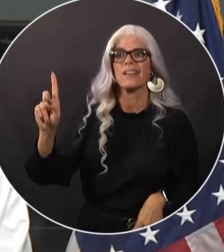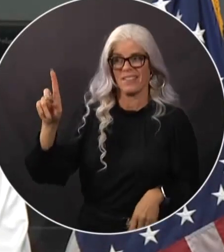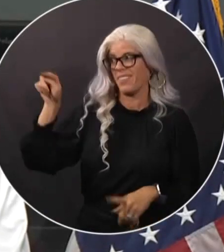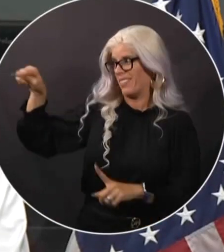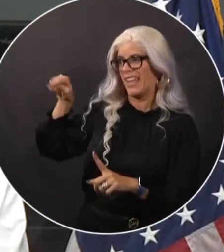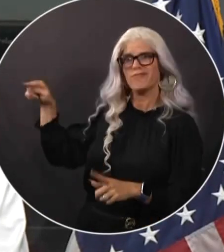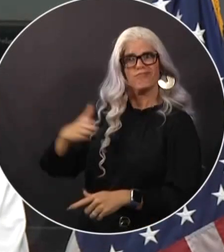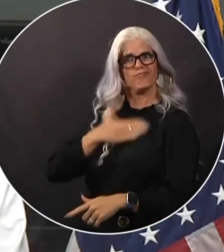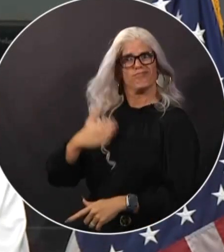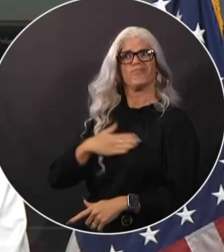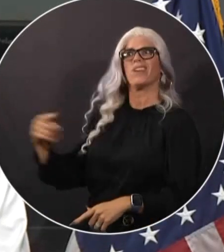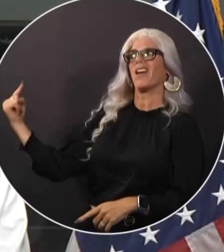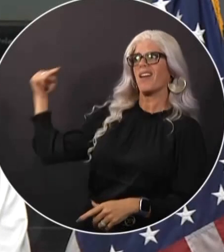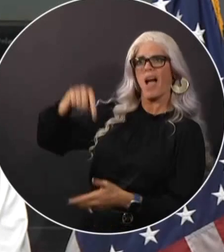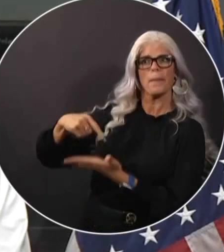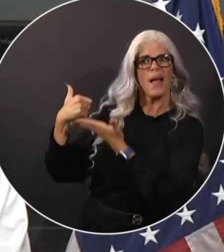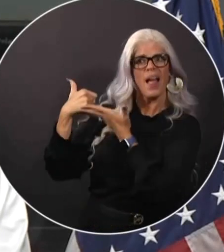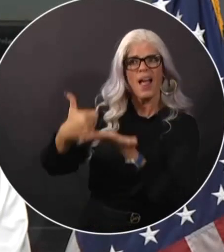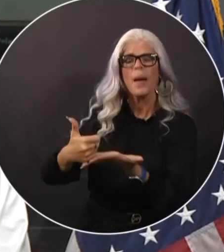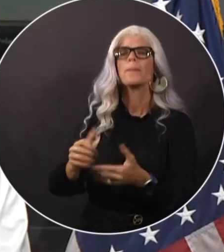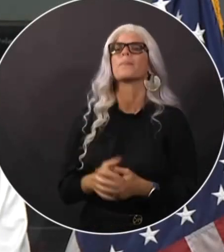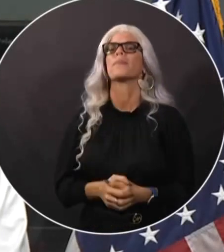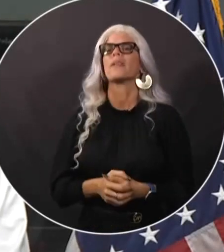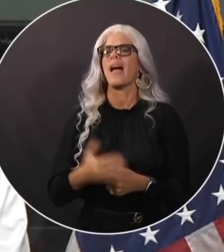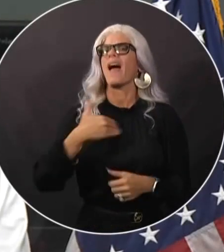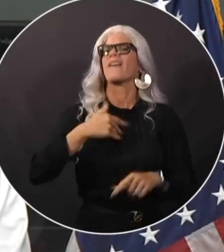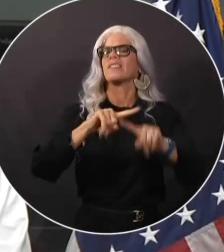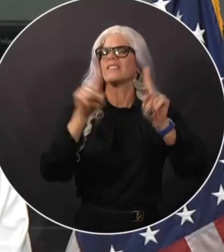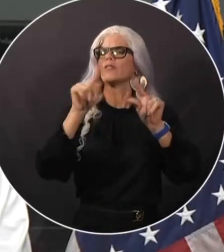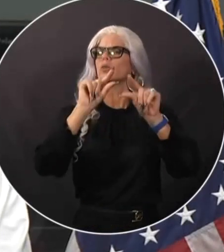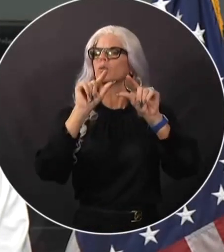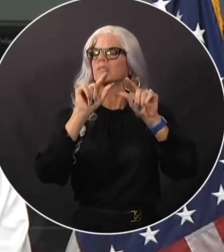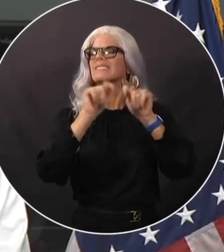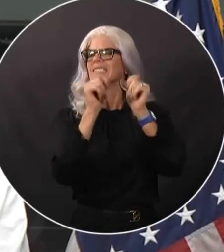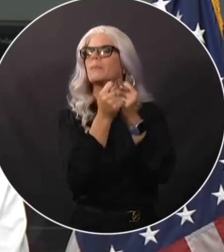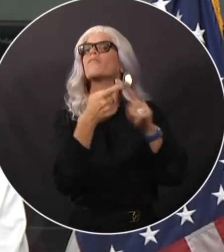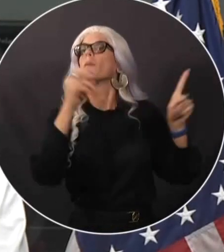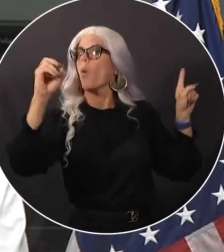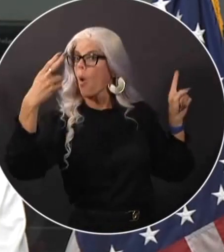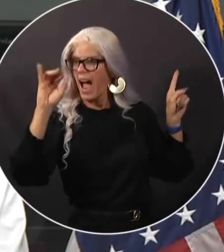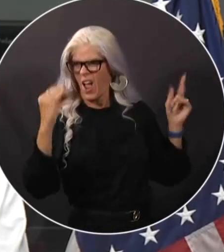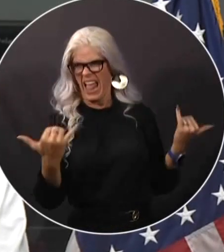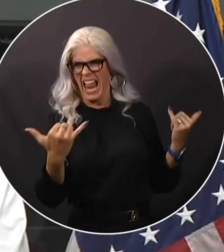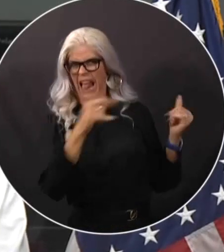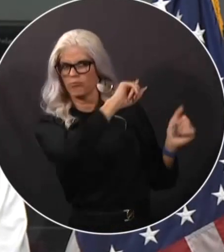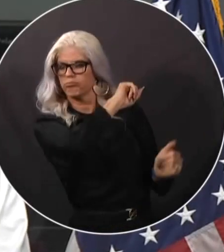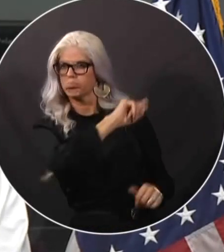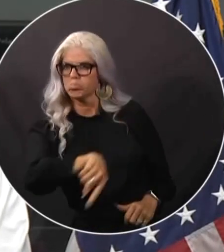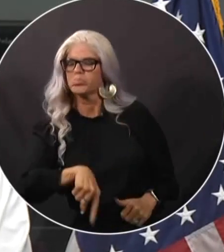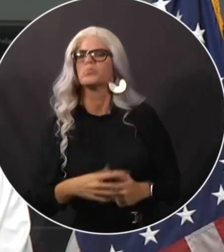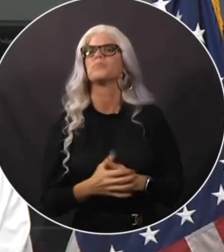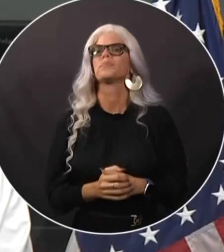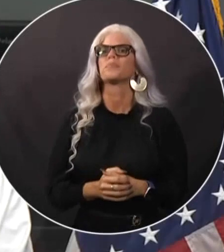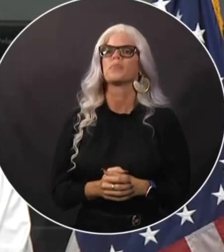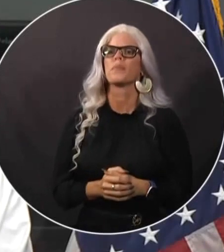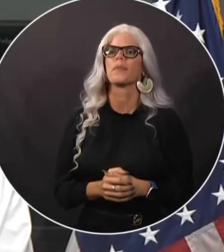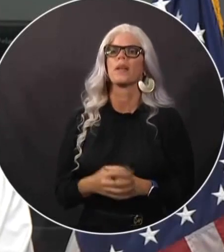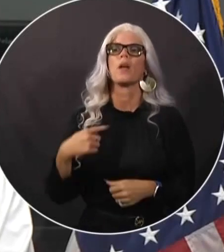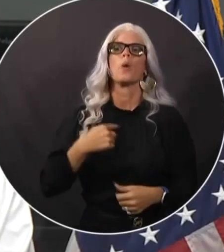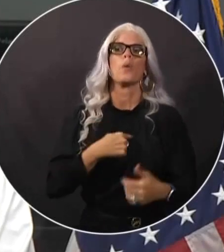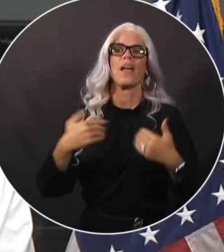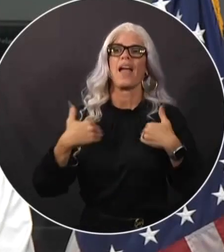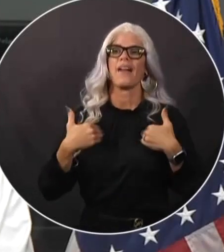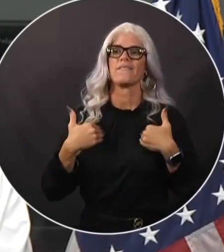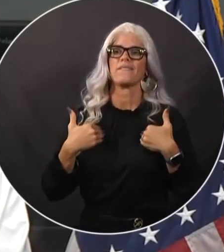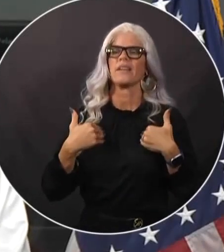We also have another team from Ohio that is currently mobilizing. We have state agencies or I'm sorry,